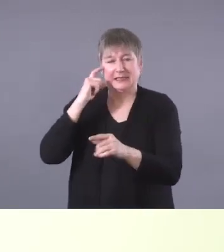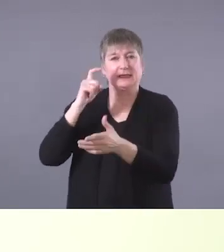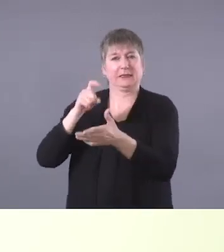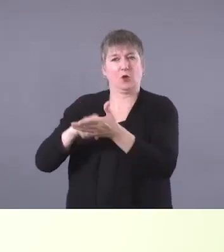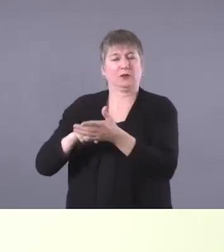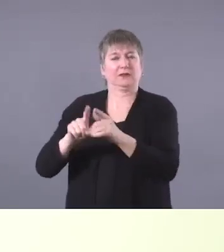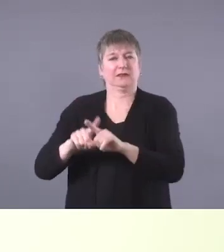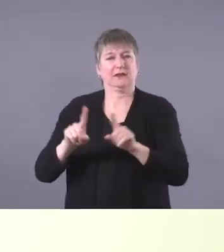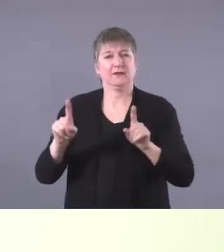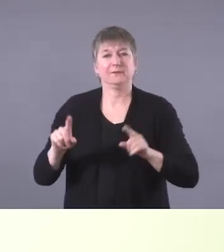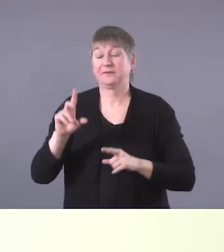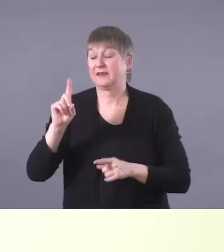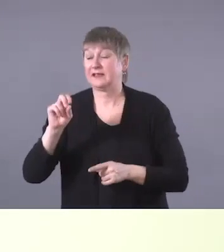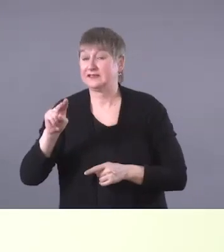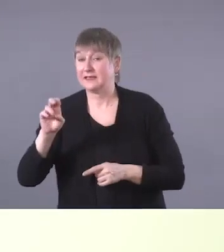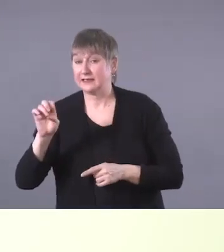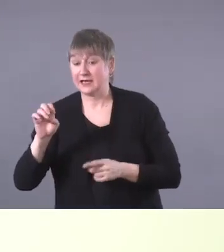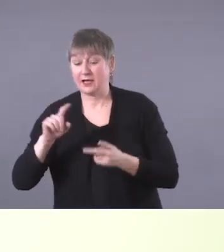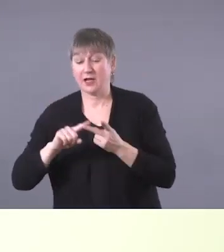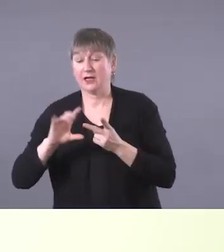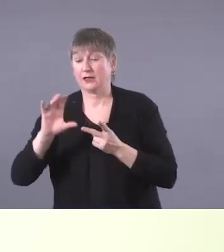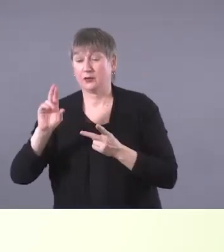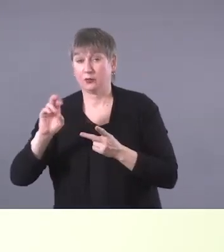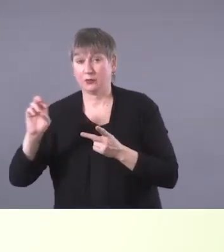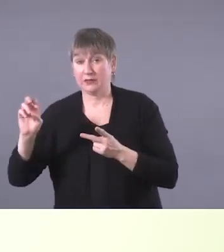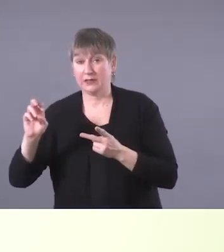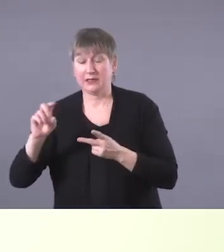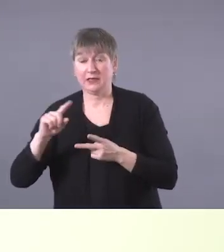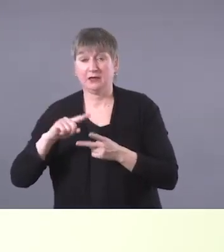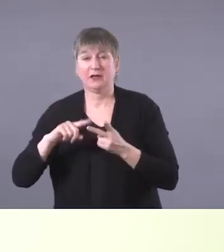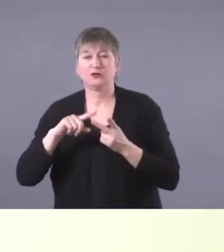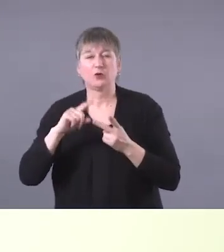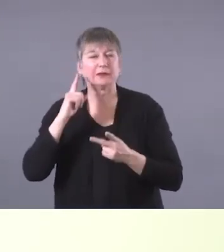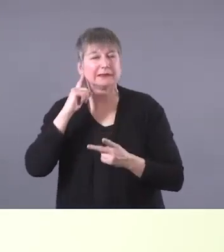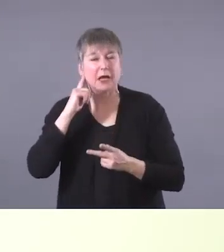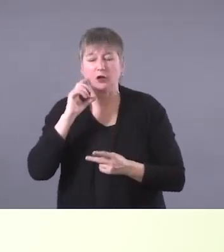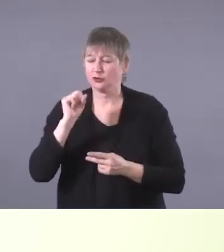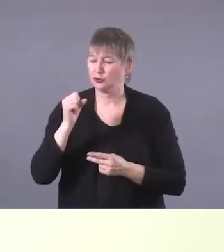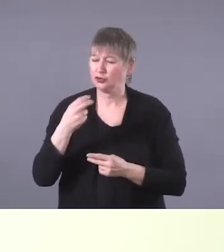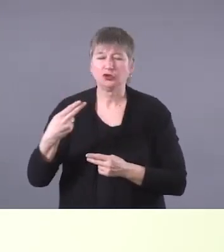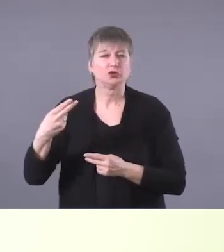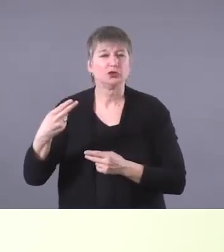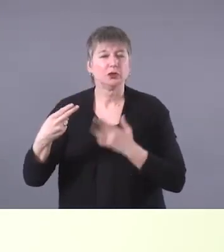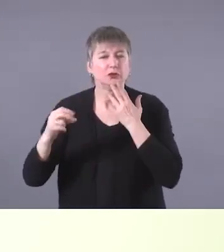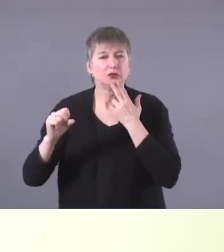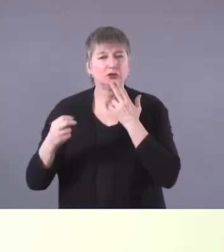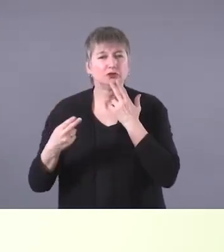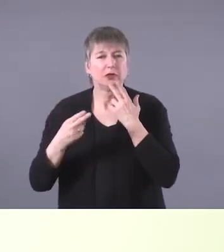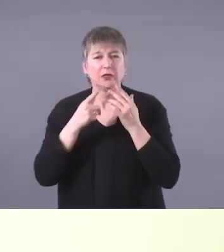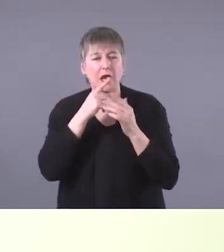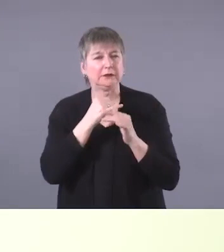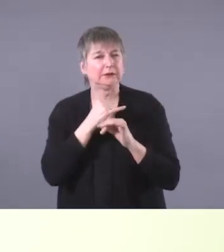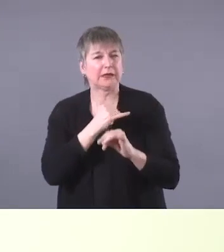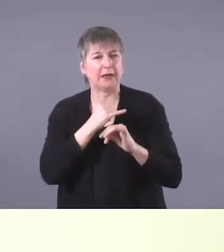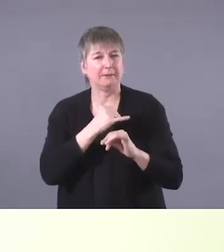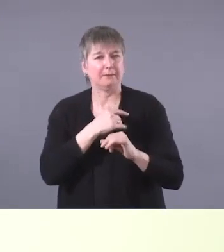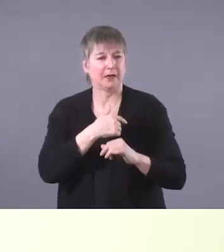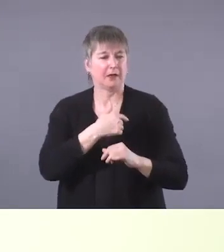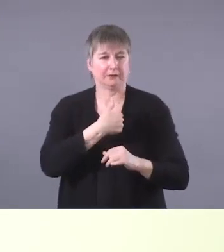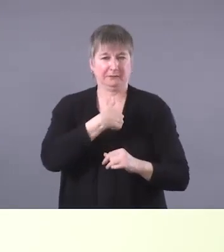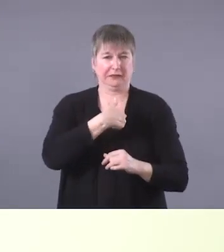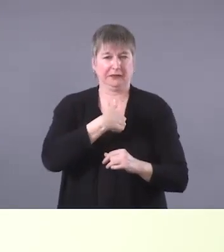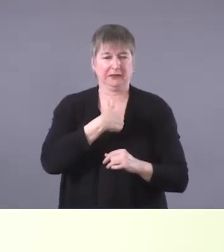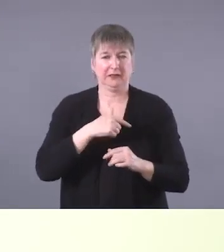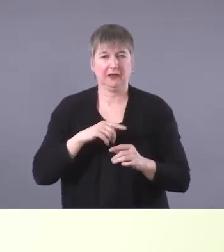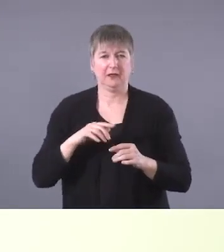uh, Dene and Cree people, uh, don't have a shuh sound and use it the same way we do. So they, um, we'll say